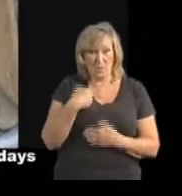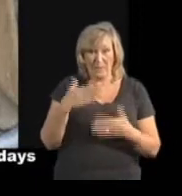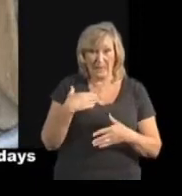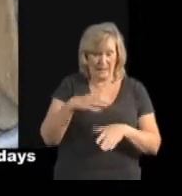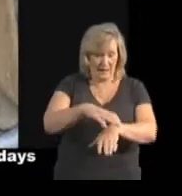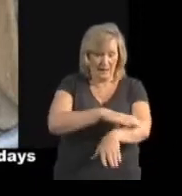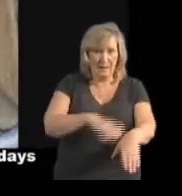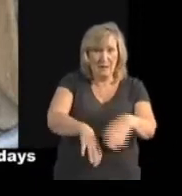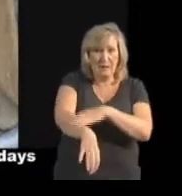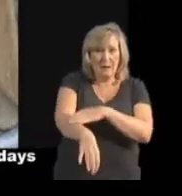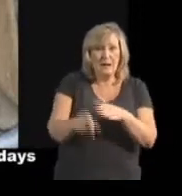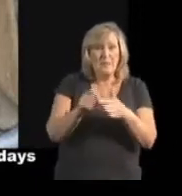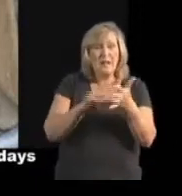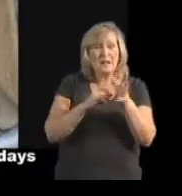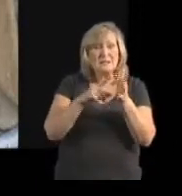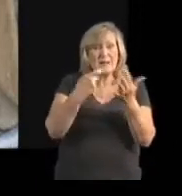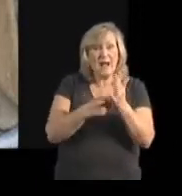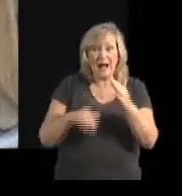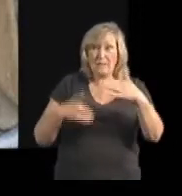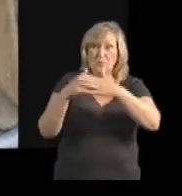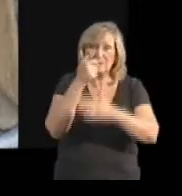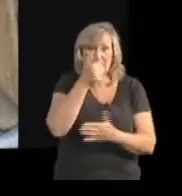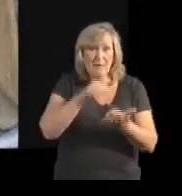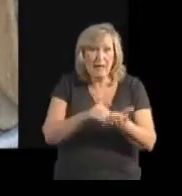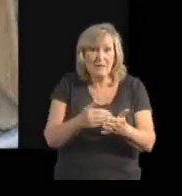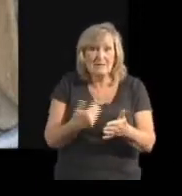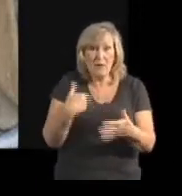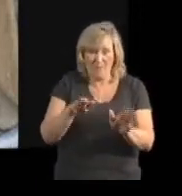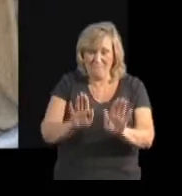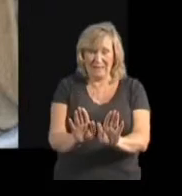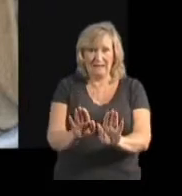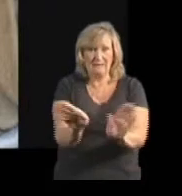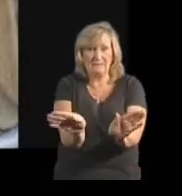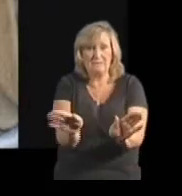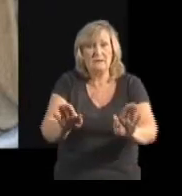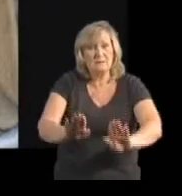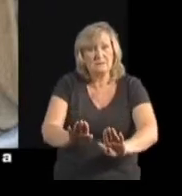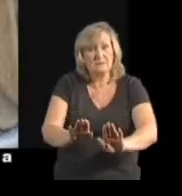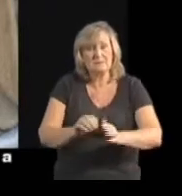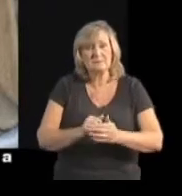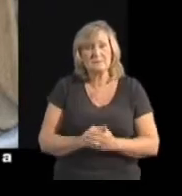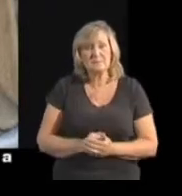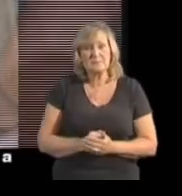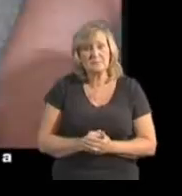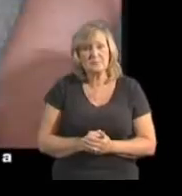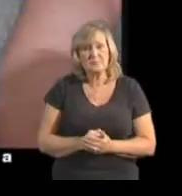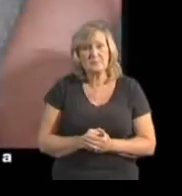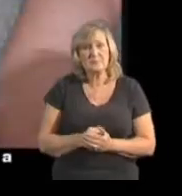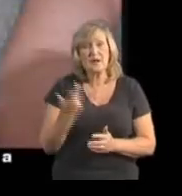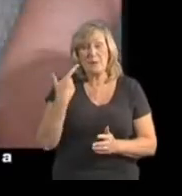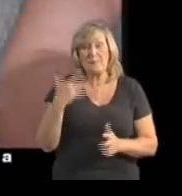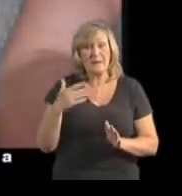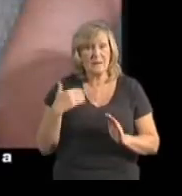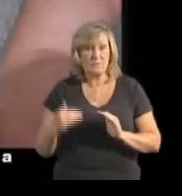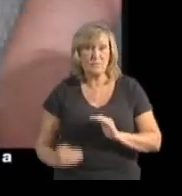until I was six months old to straighten my feet. As I have